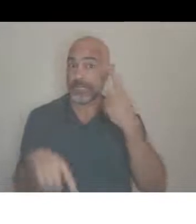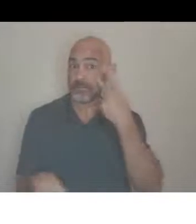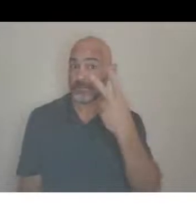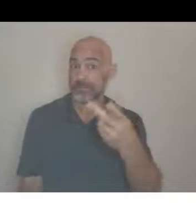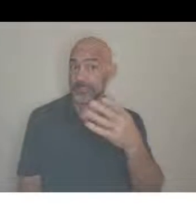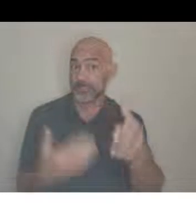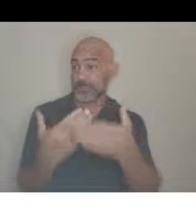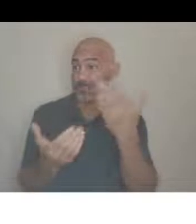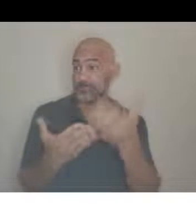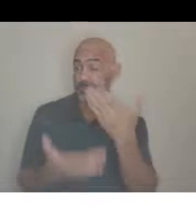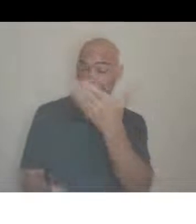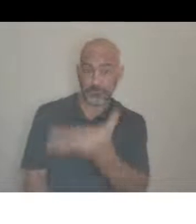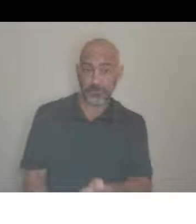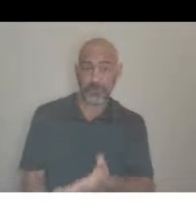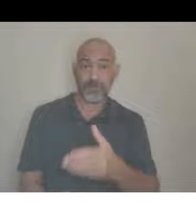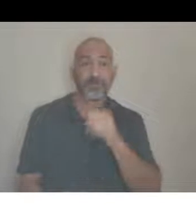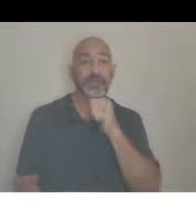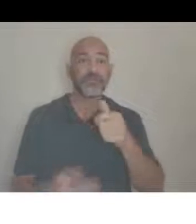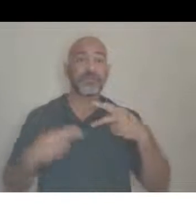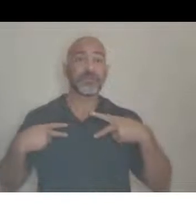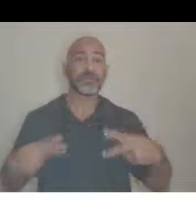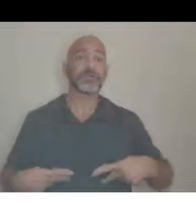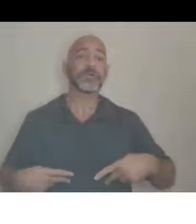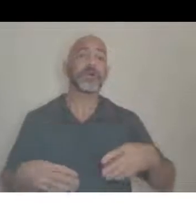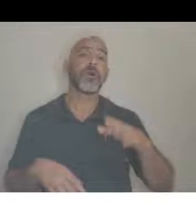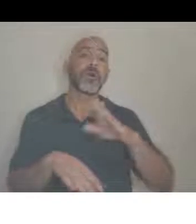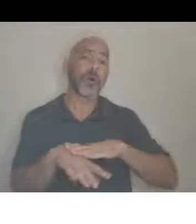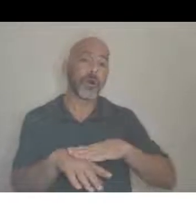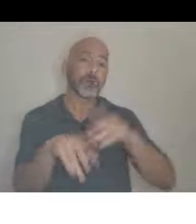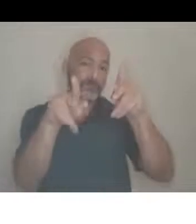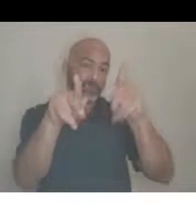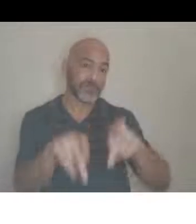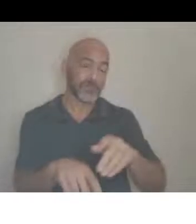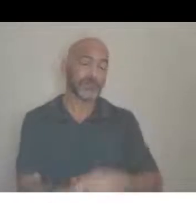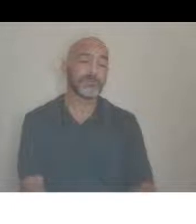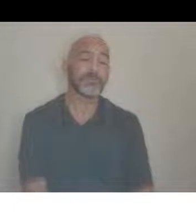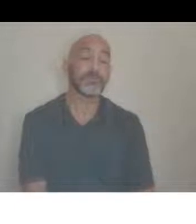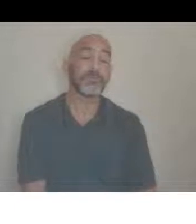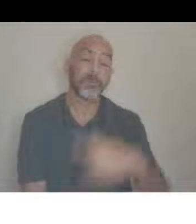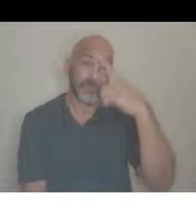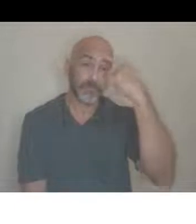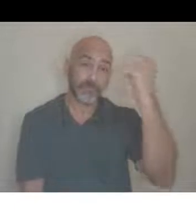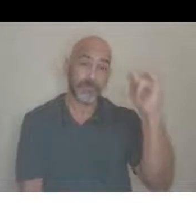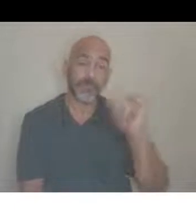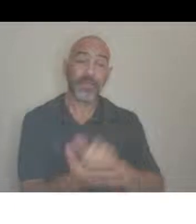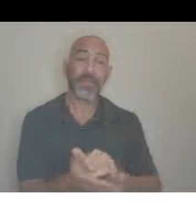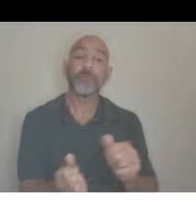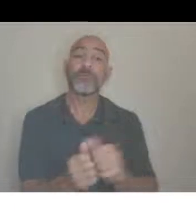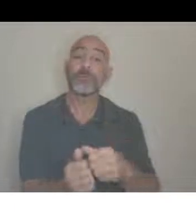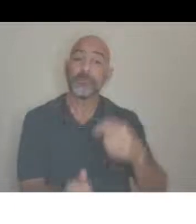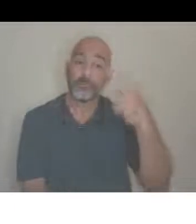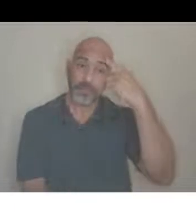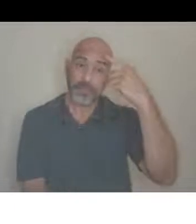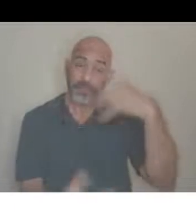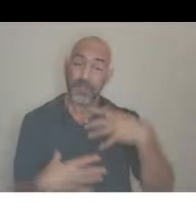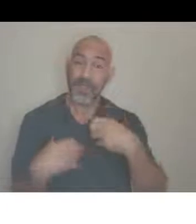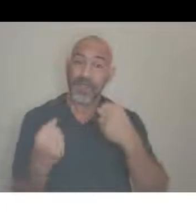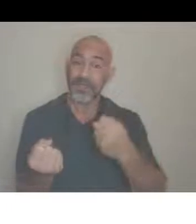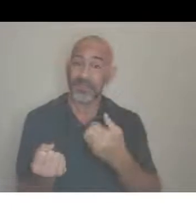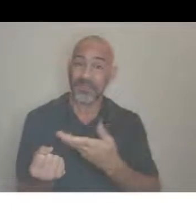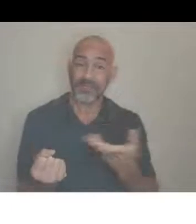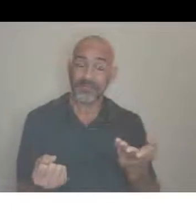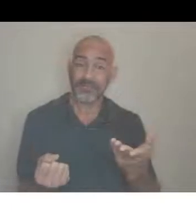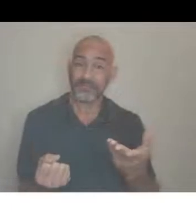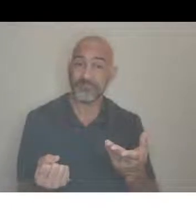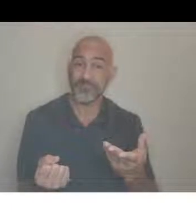And because of that, with mental health stuff, a lot of times because people cannot see the